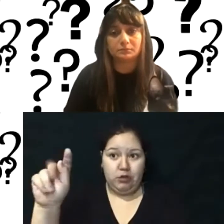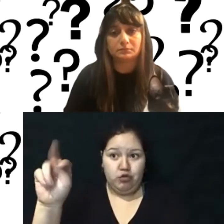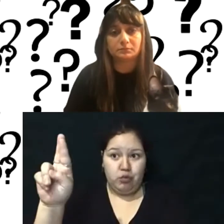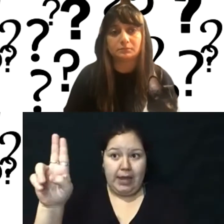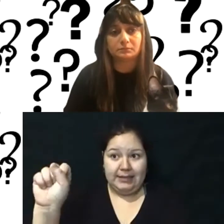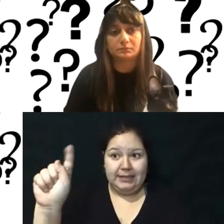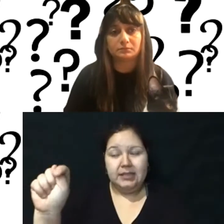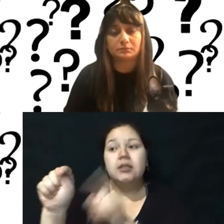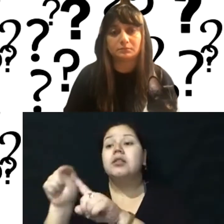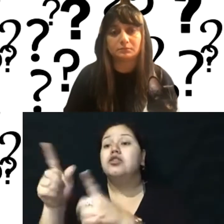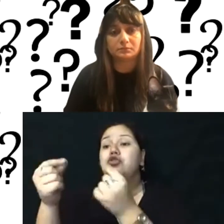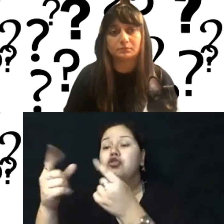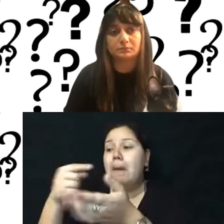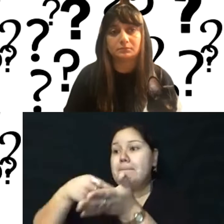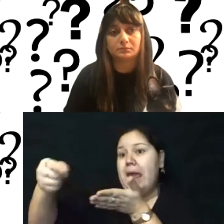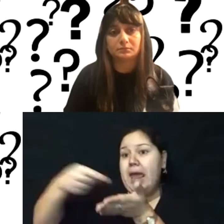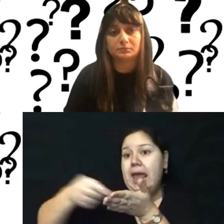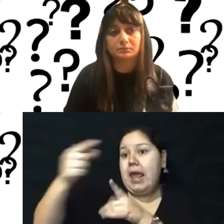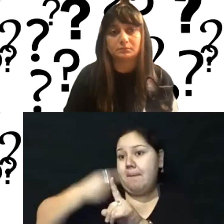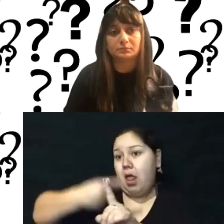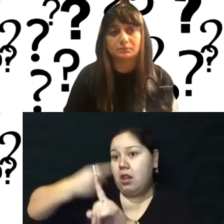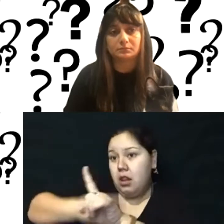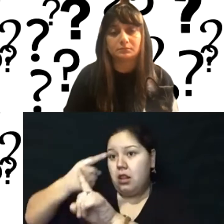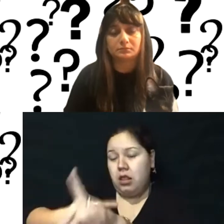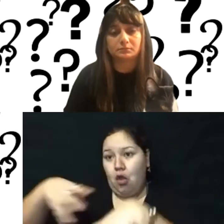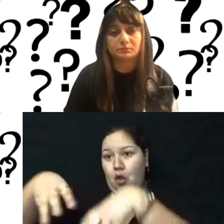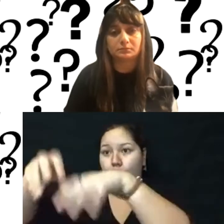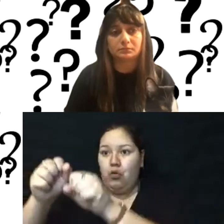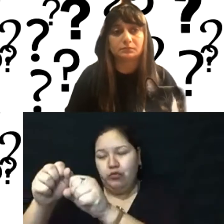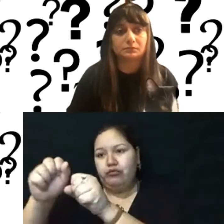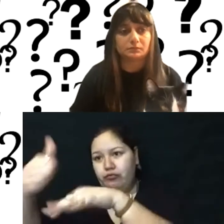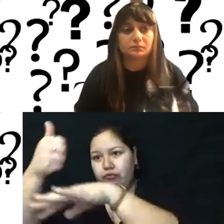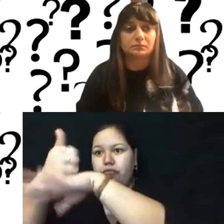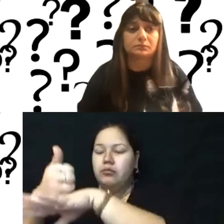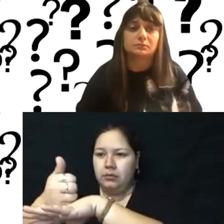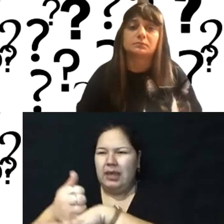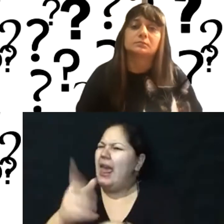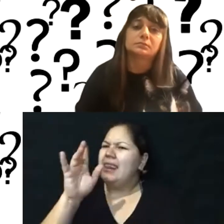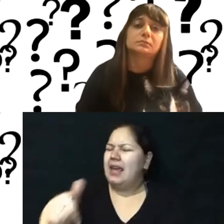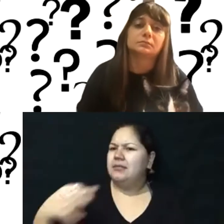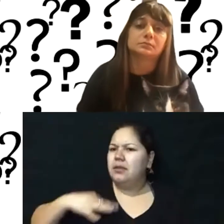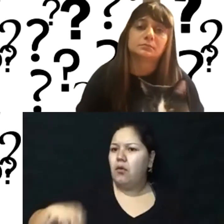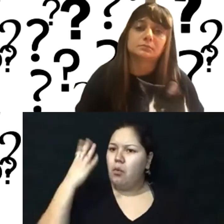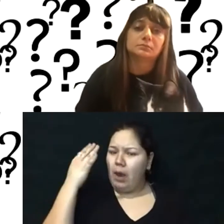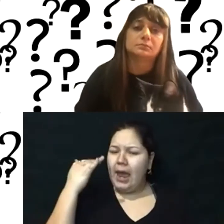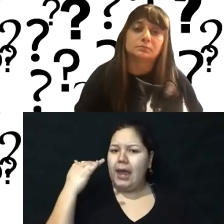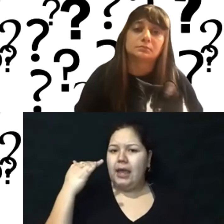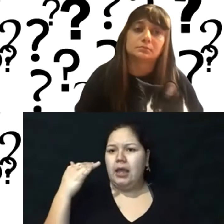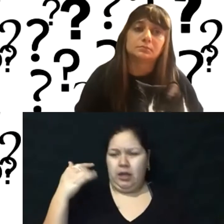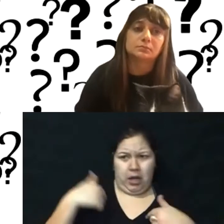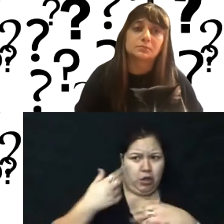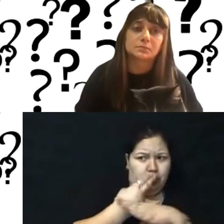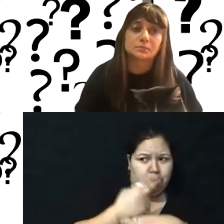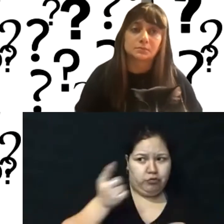to host it. And sometimes what's nice about that is that those folks, um, like, uh, you know, and I use CanTrust, so